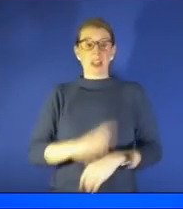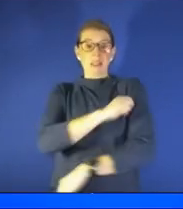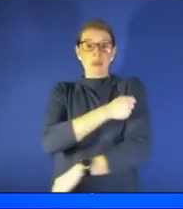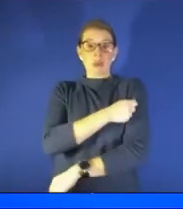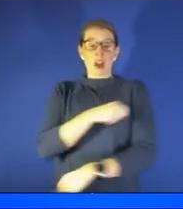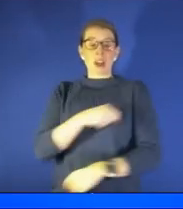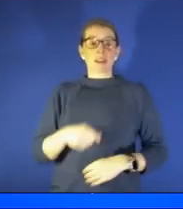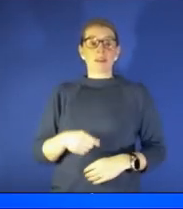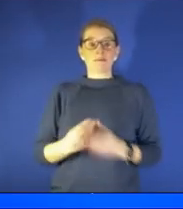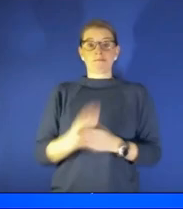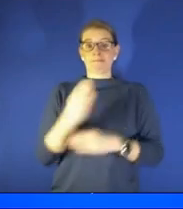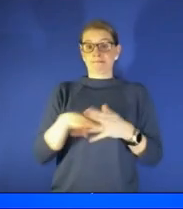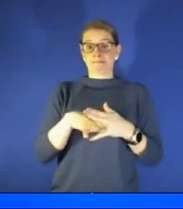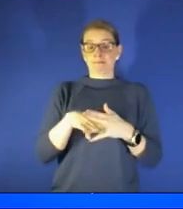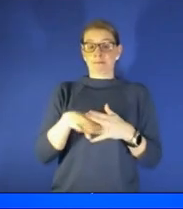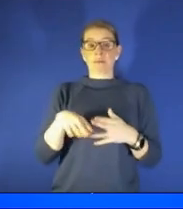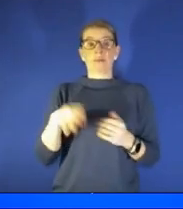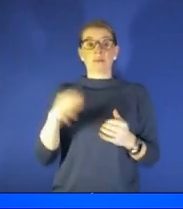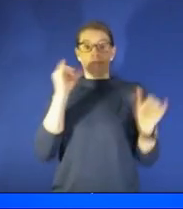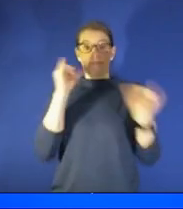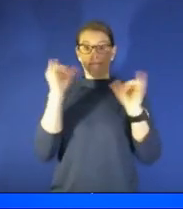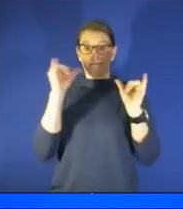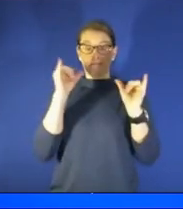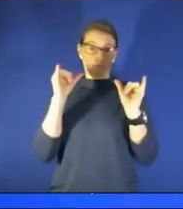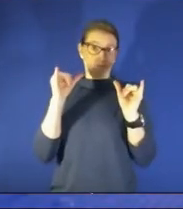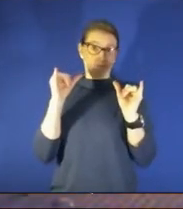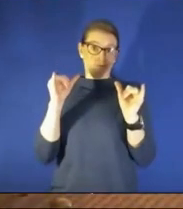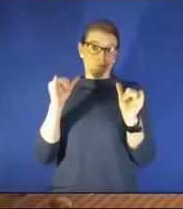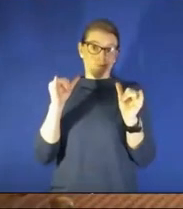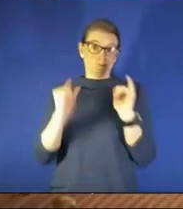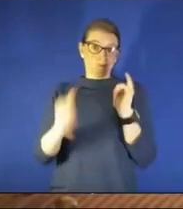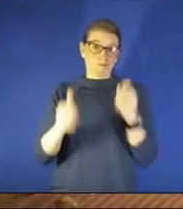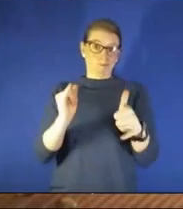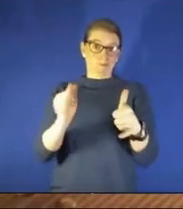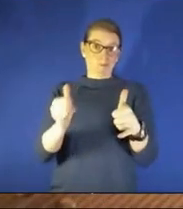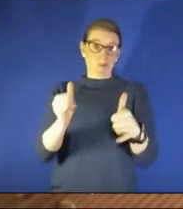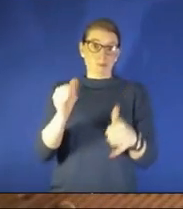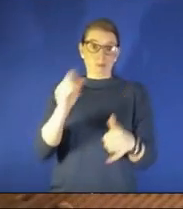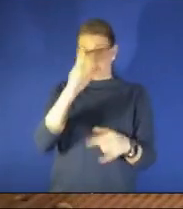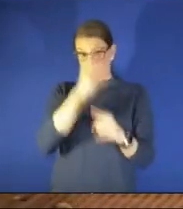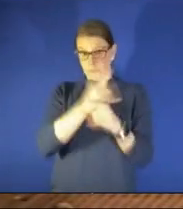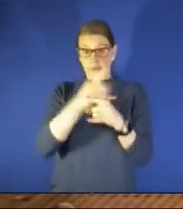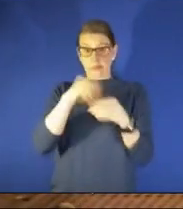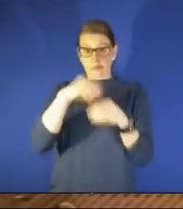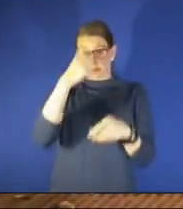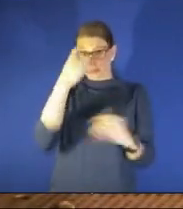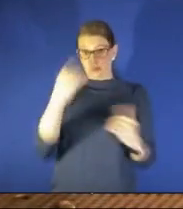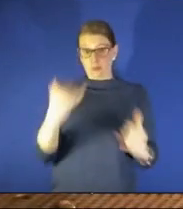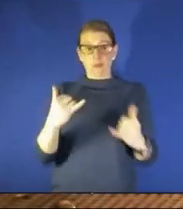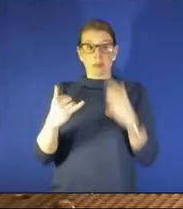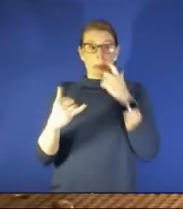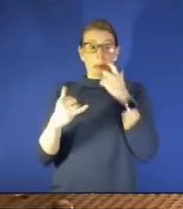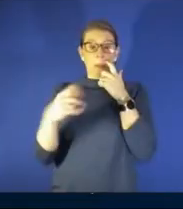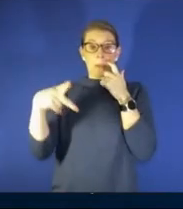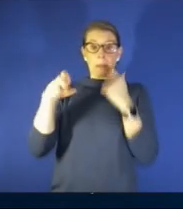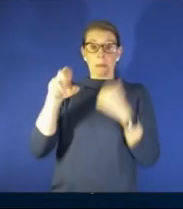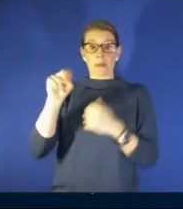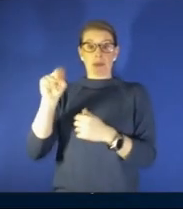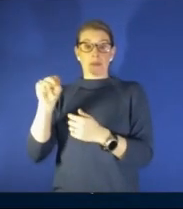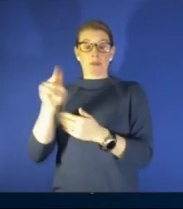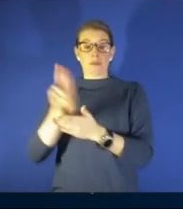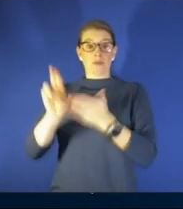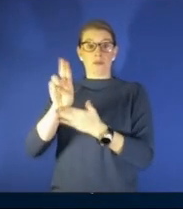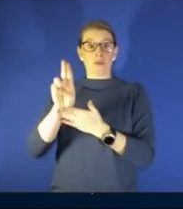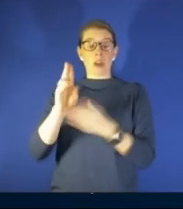alcohol will be flowing we want to talk about alcohol in the brain right now researchers at the university of pennsylvania find that the more alcohol drank the more